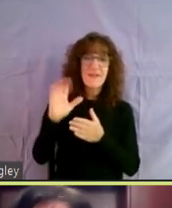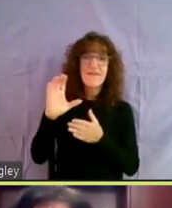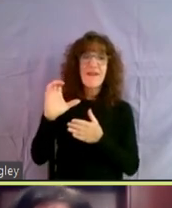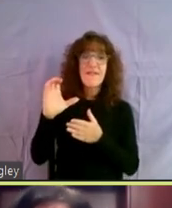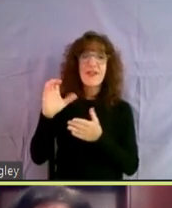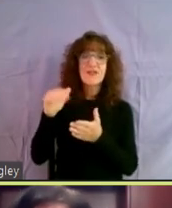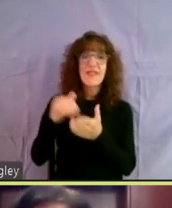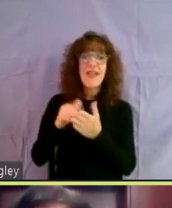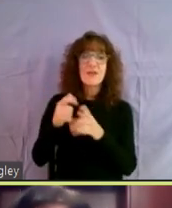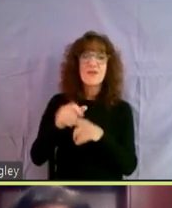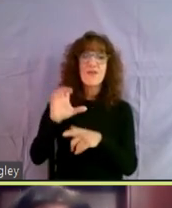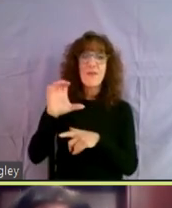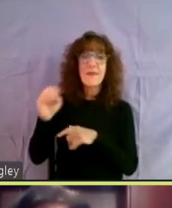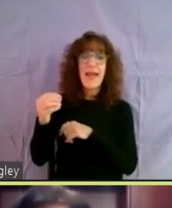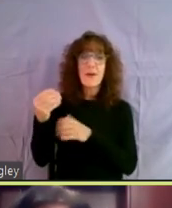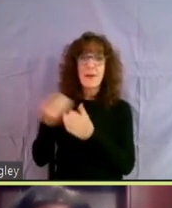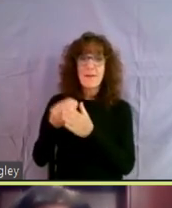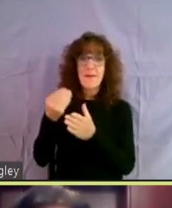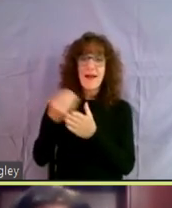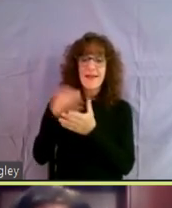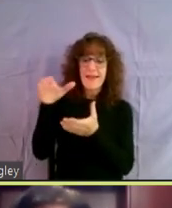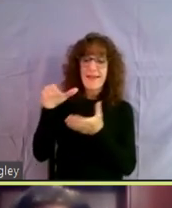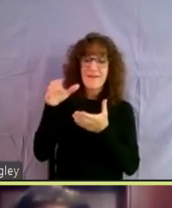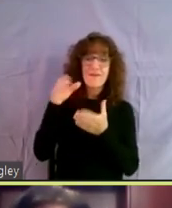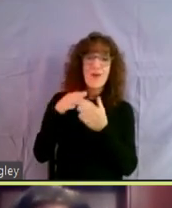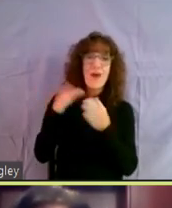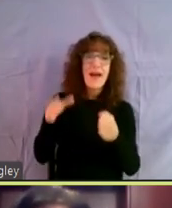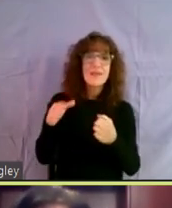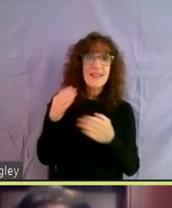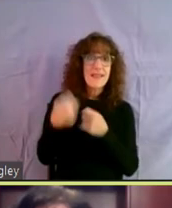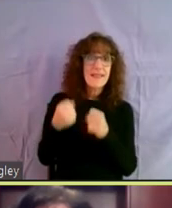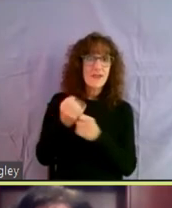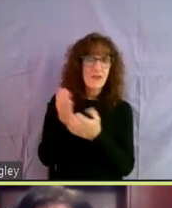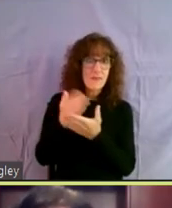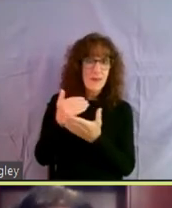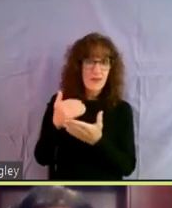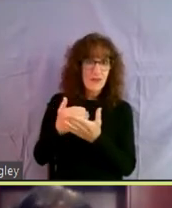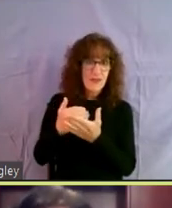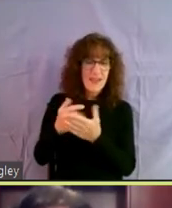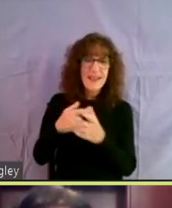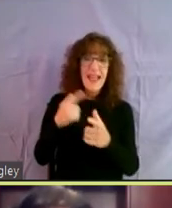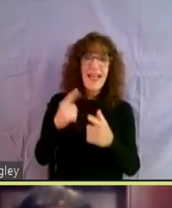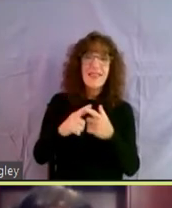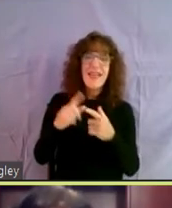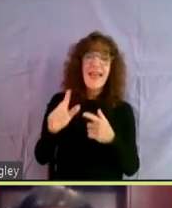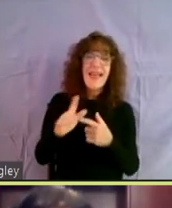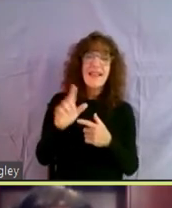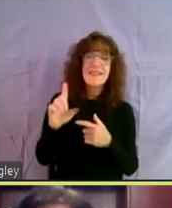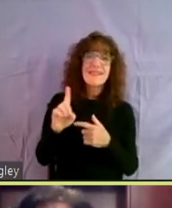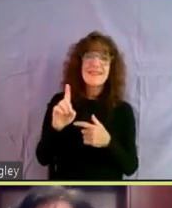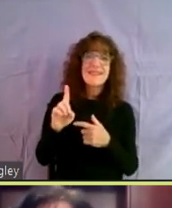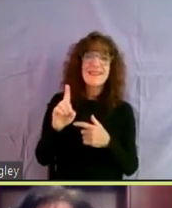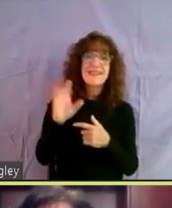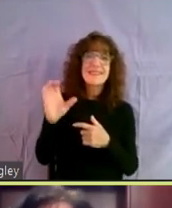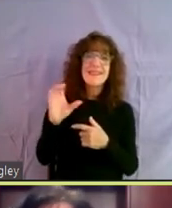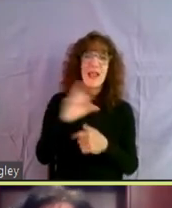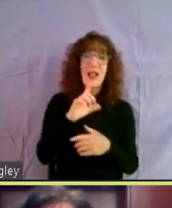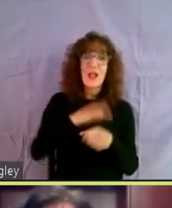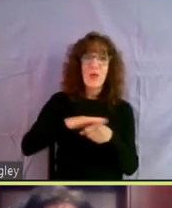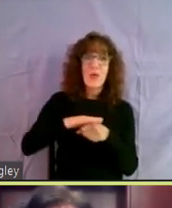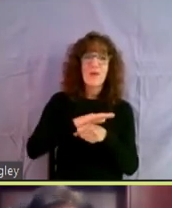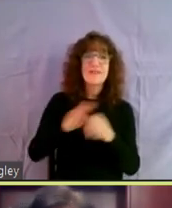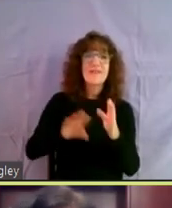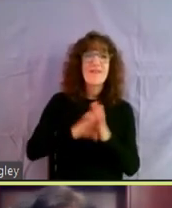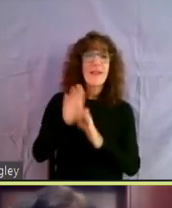from county funds that were made available for housing in this year's budget. And then we also, our LDC, our local development council, um,